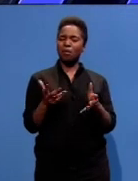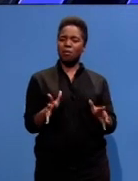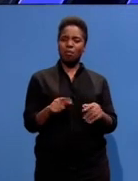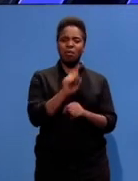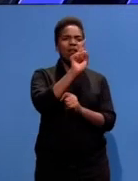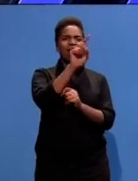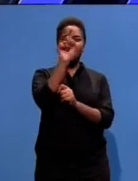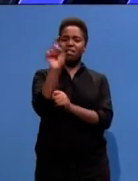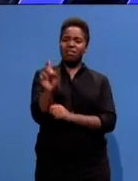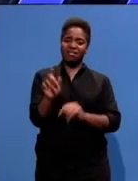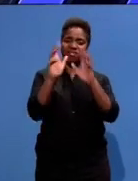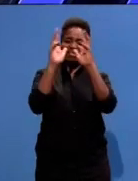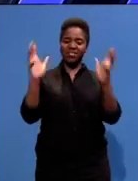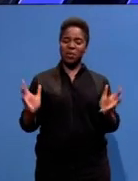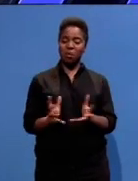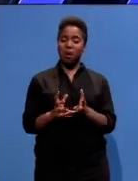the world. Some incredible